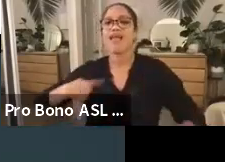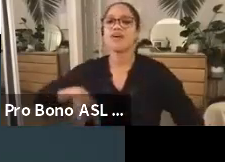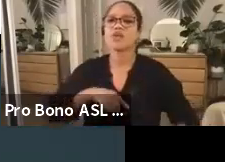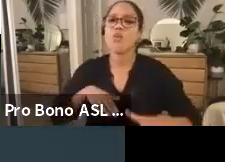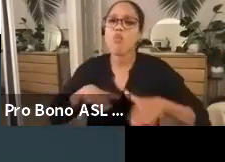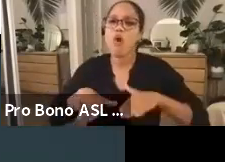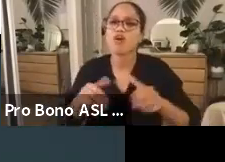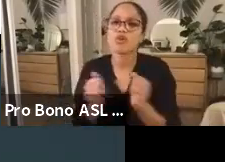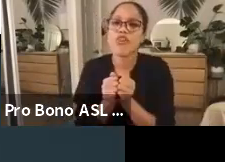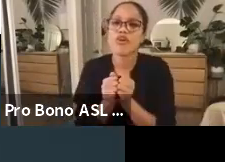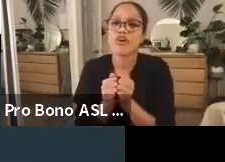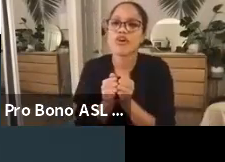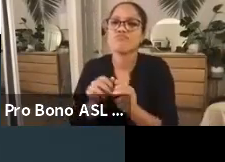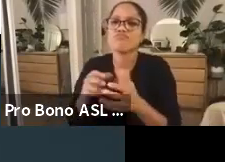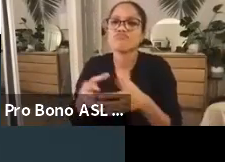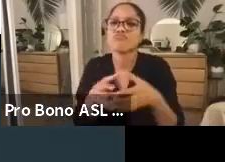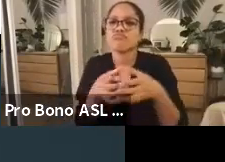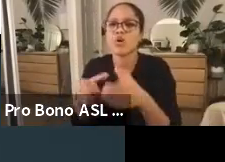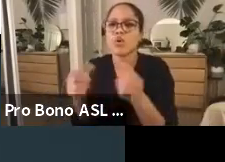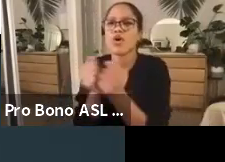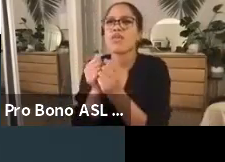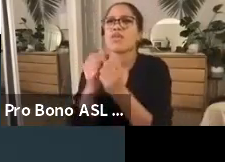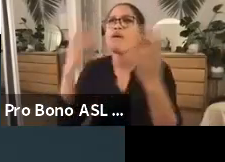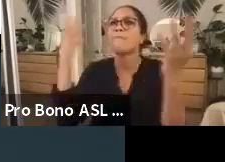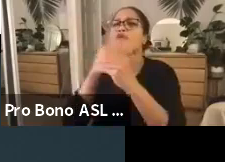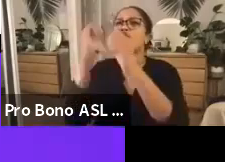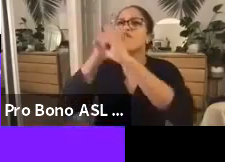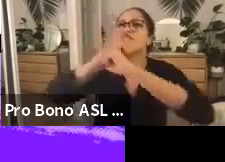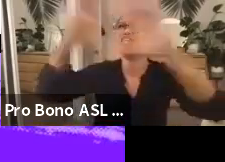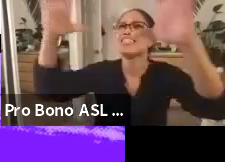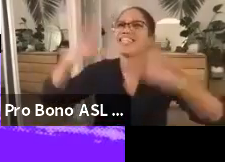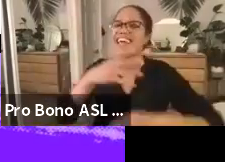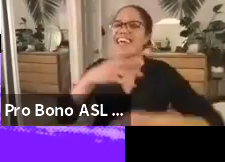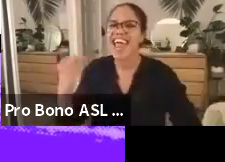vision and go make some necessary good trouble.